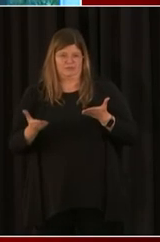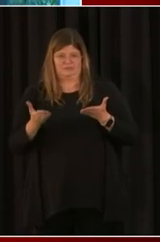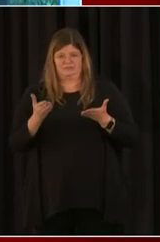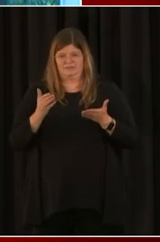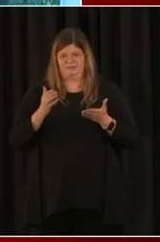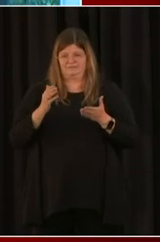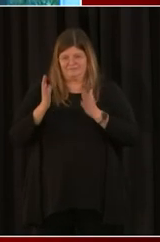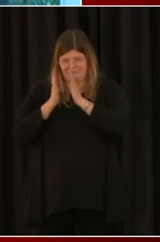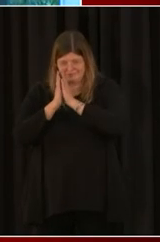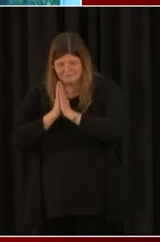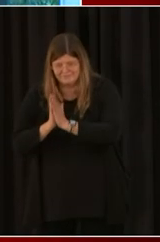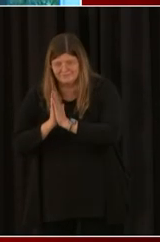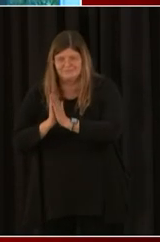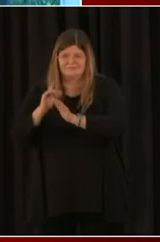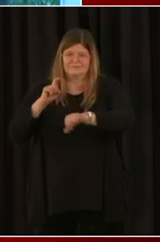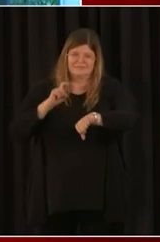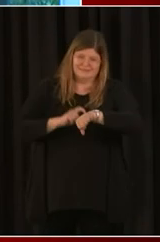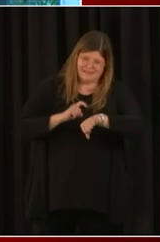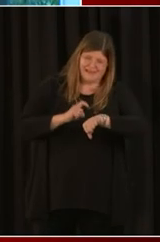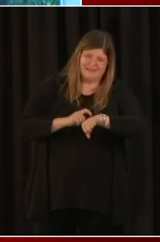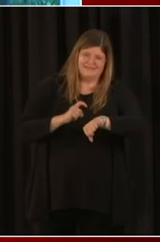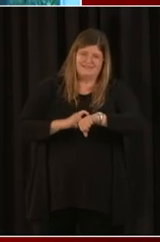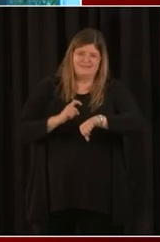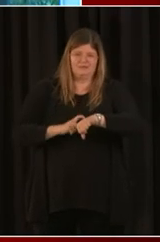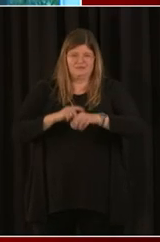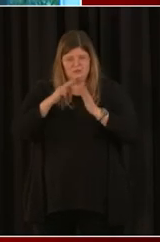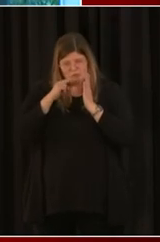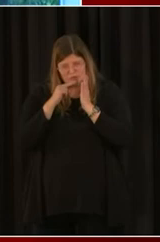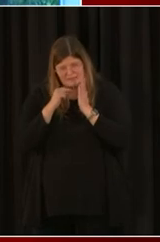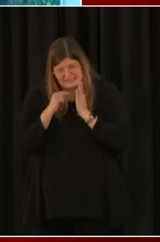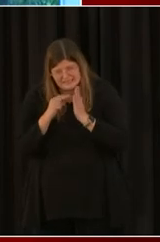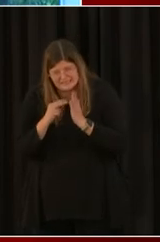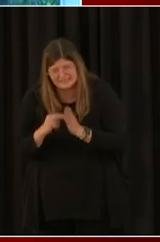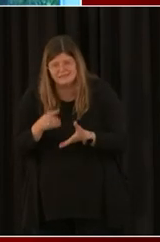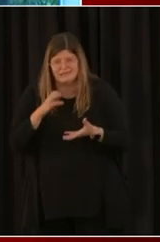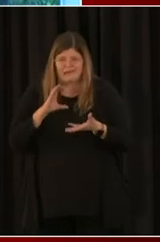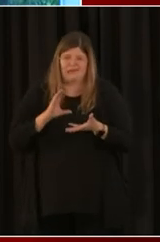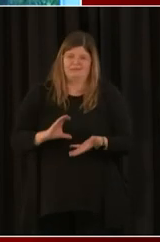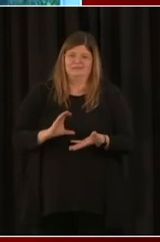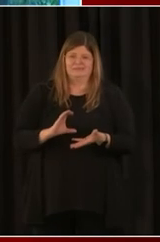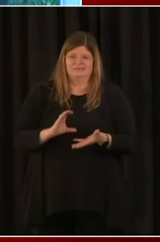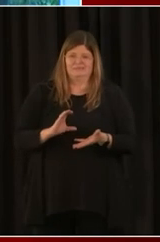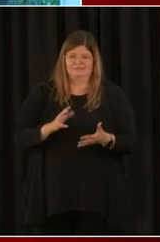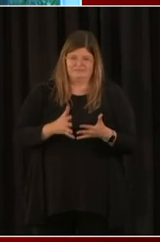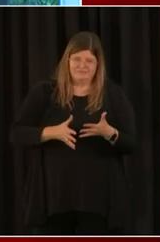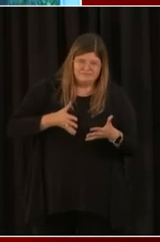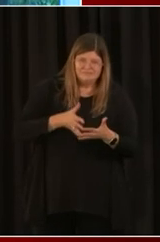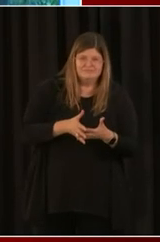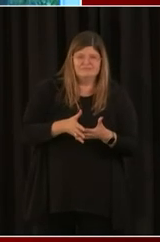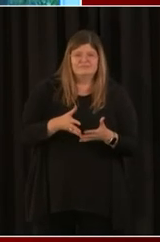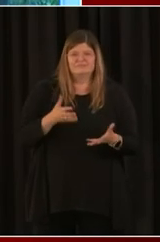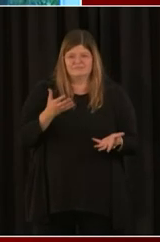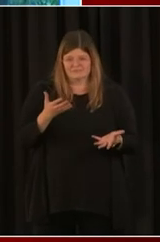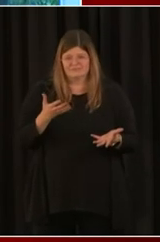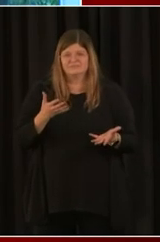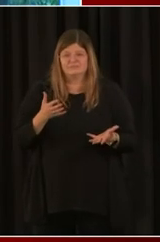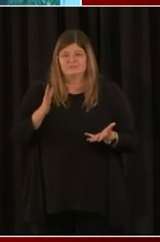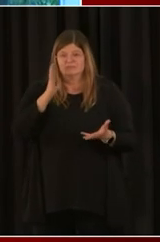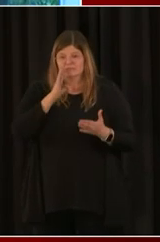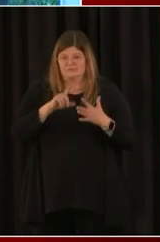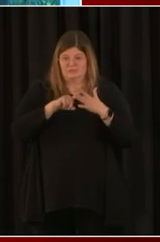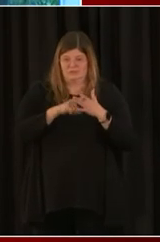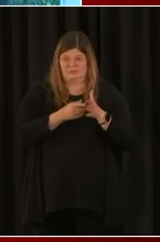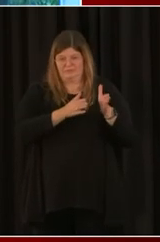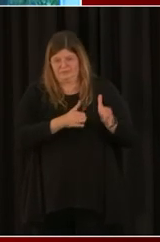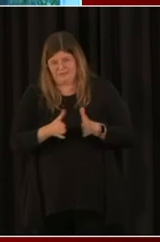that you give us time to do that. But start preparing now to prepare for this round